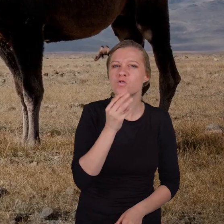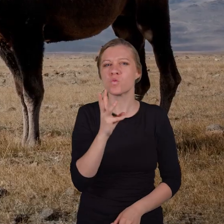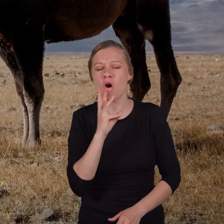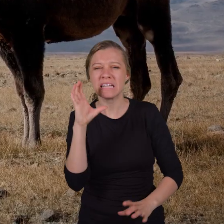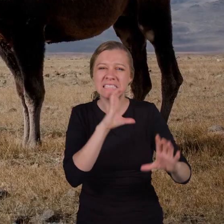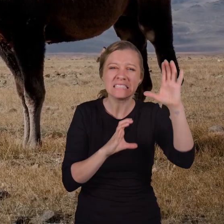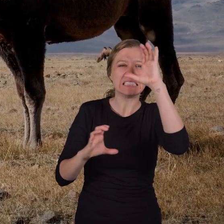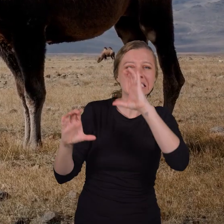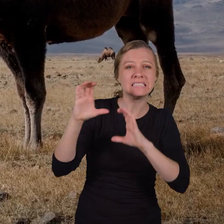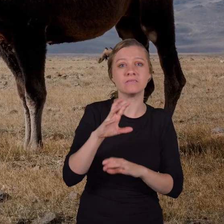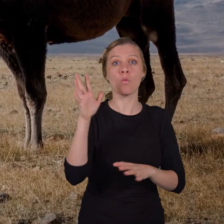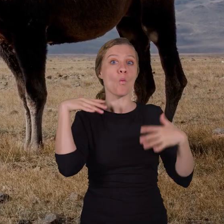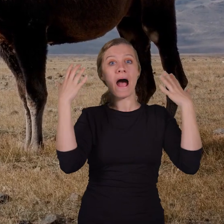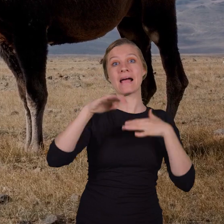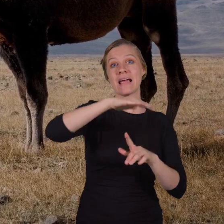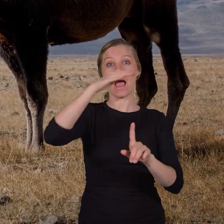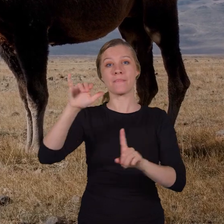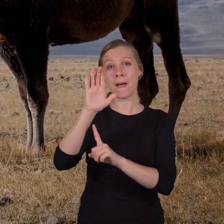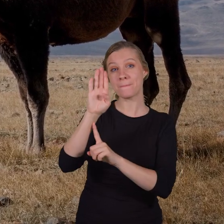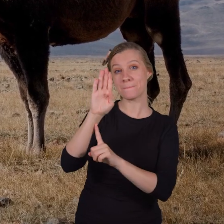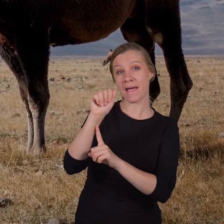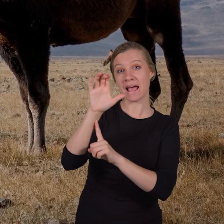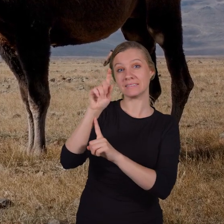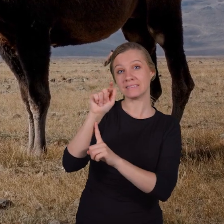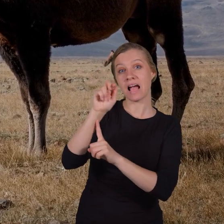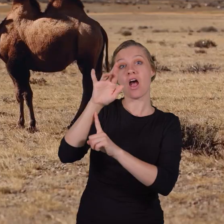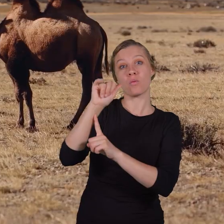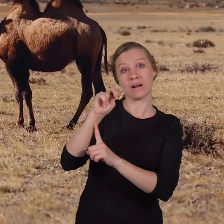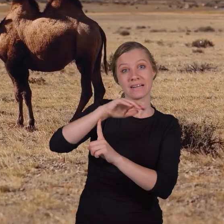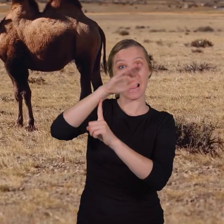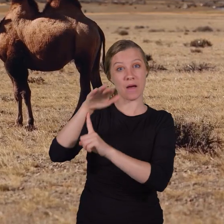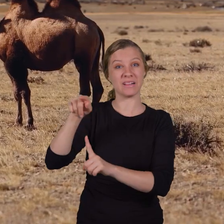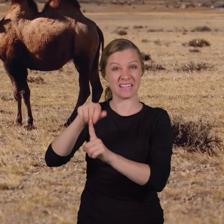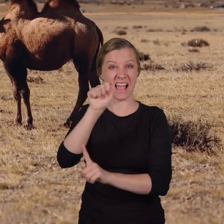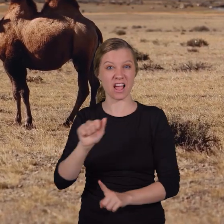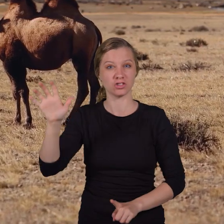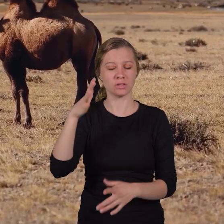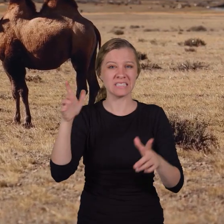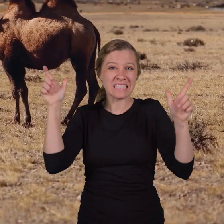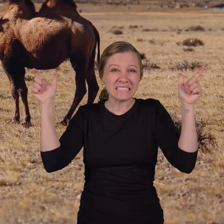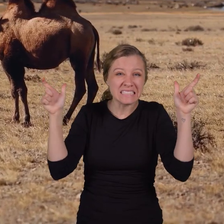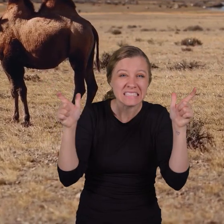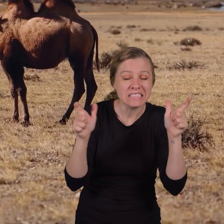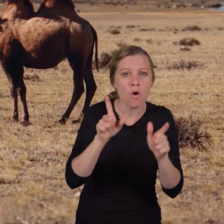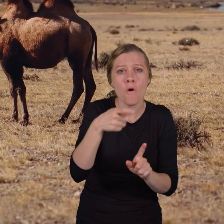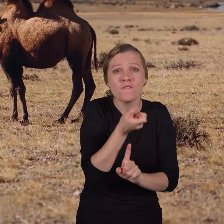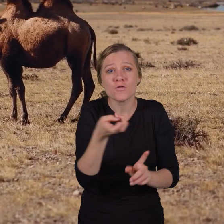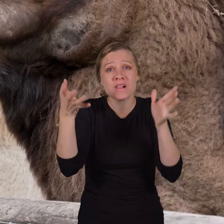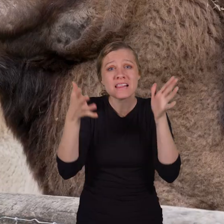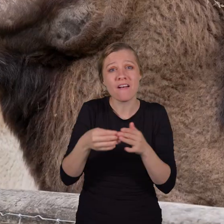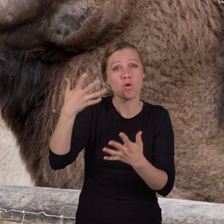Some wild camel species, like the Bactrian camel in Asia, are endangered because only a few are left in the wild.